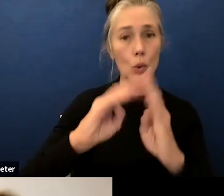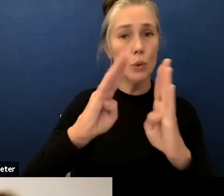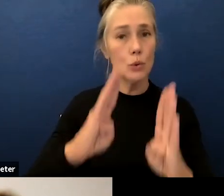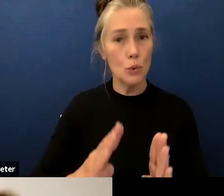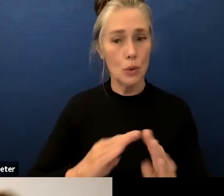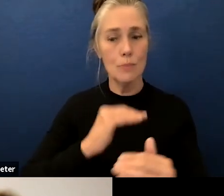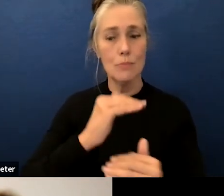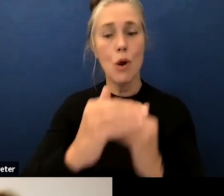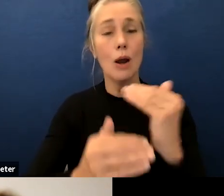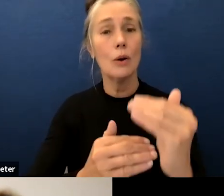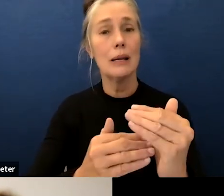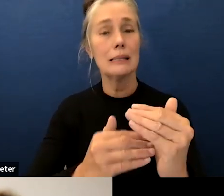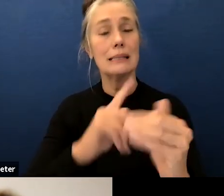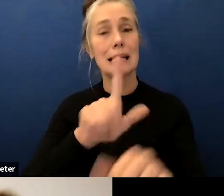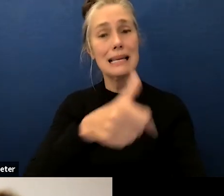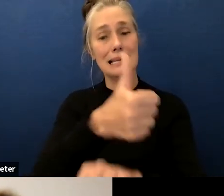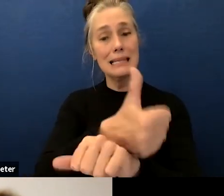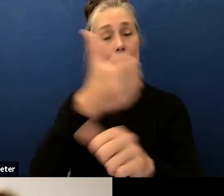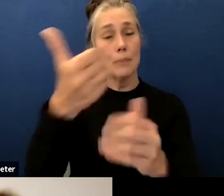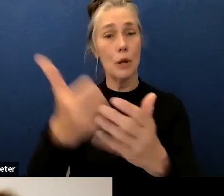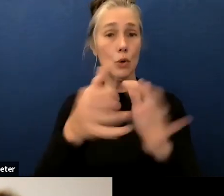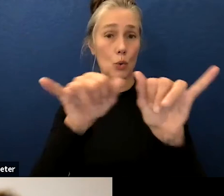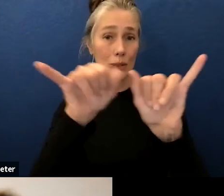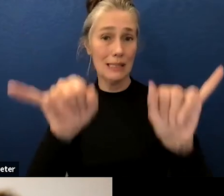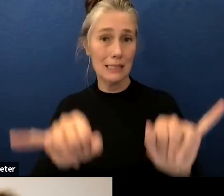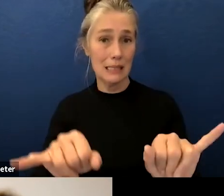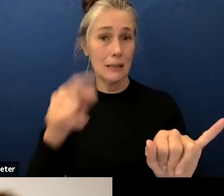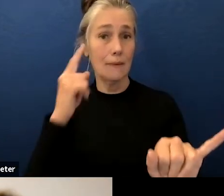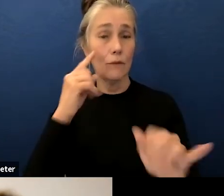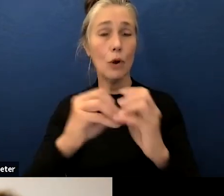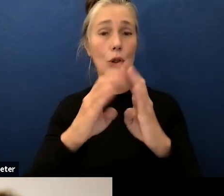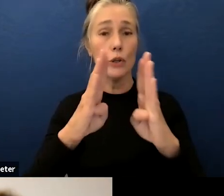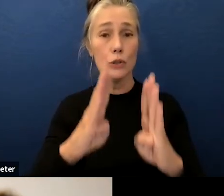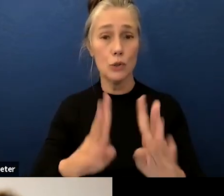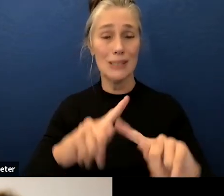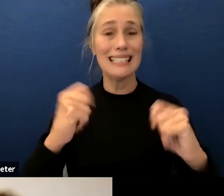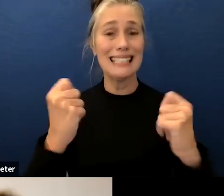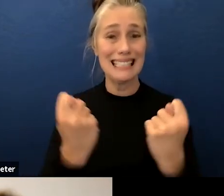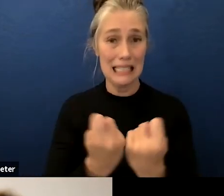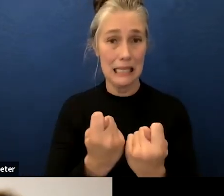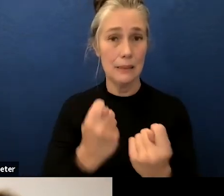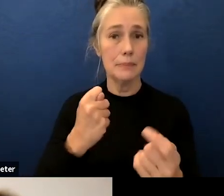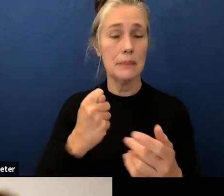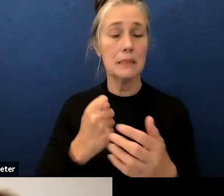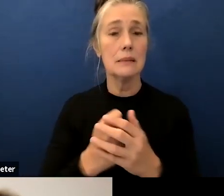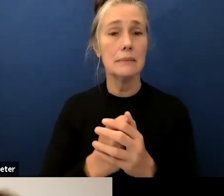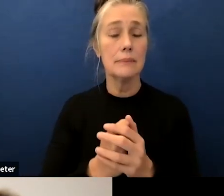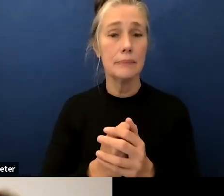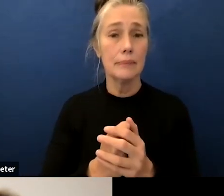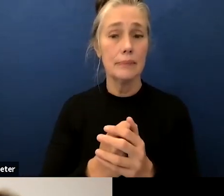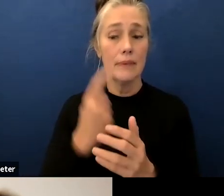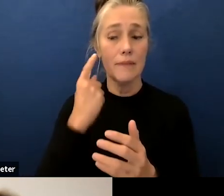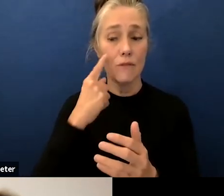for our student study teams also we